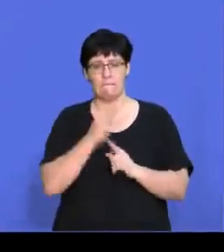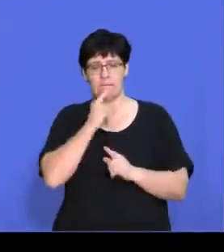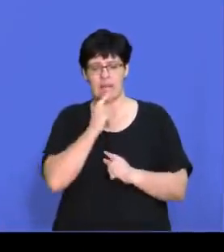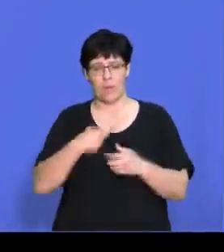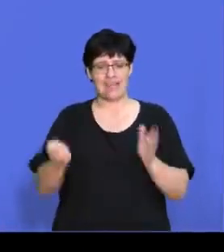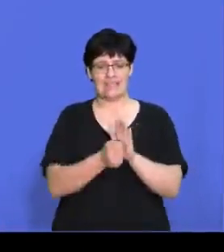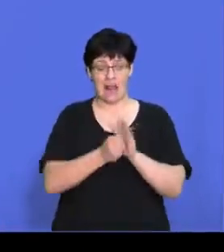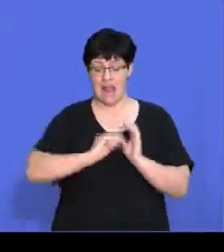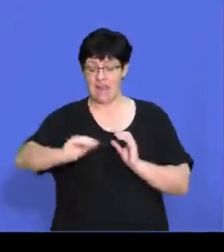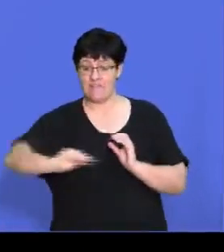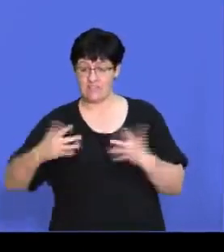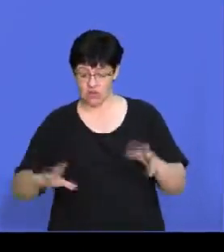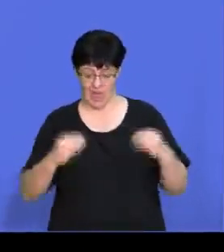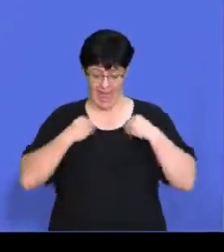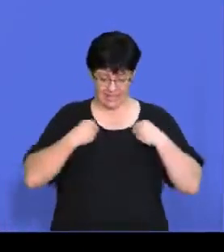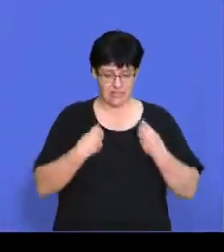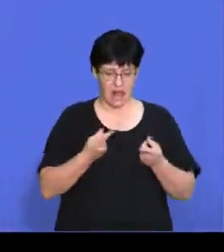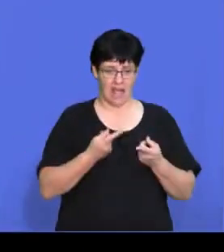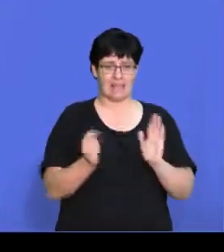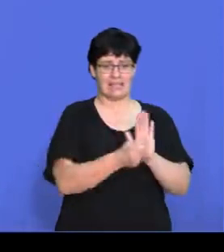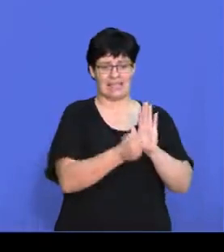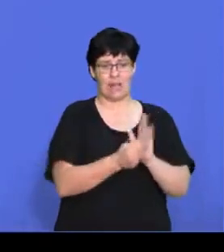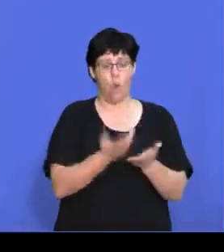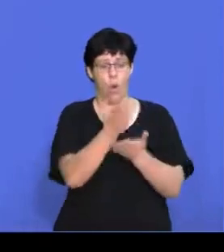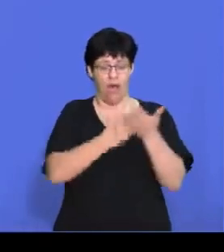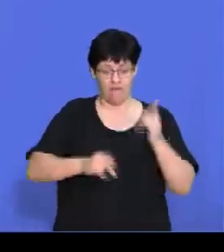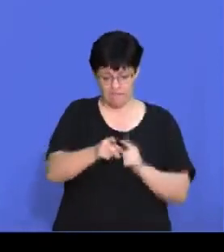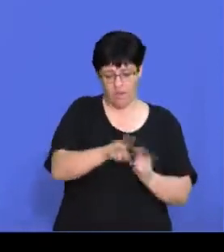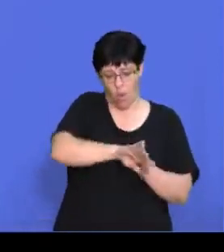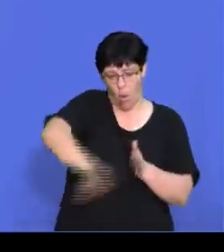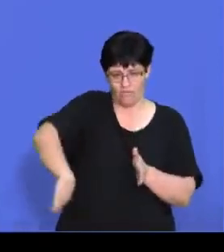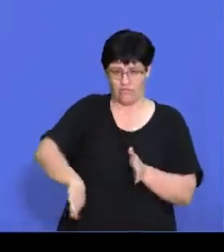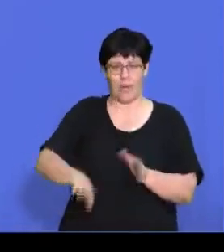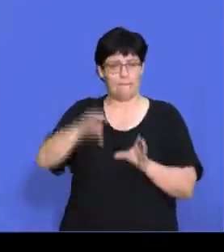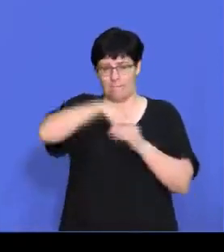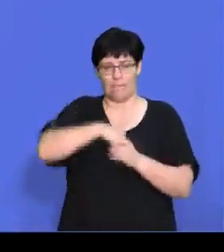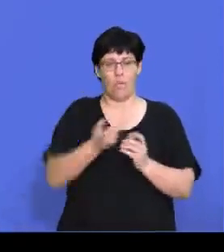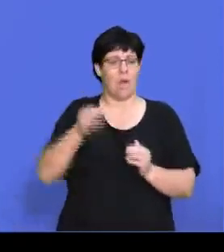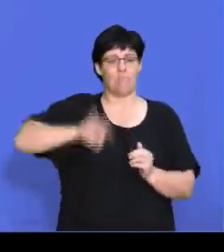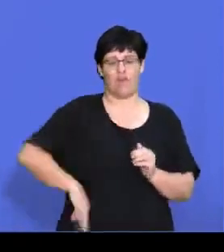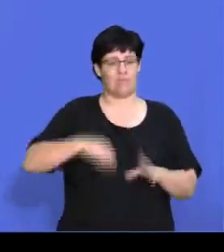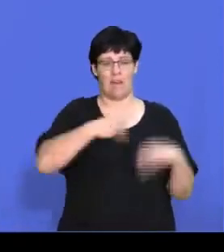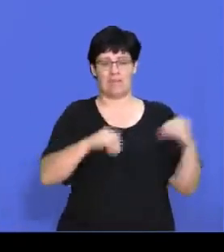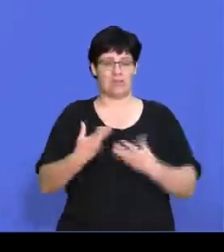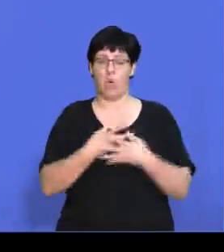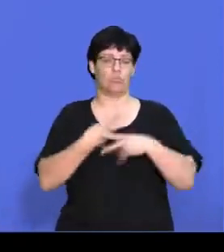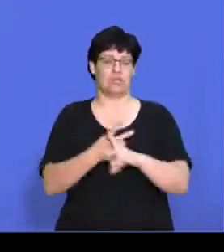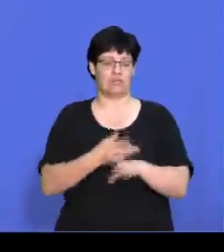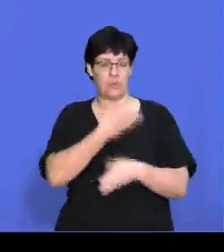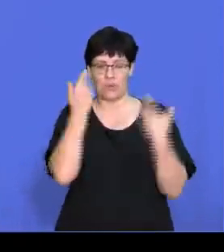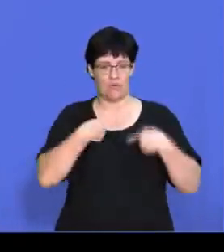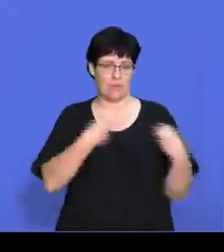some assets or divisions that are no longer profitable or productive for